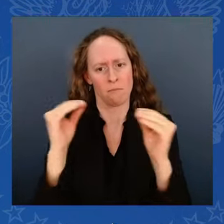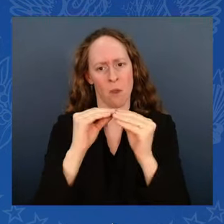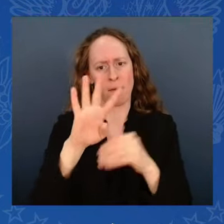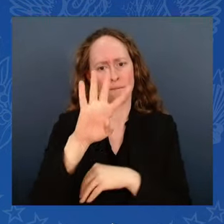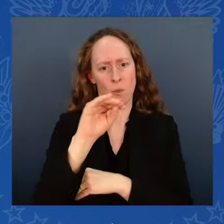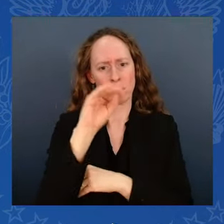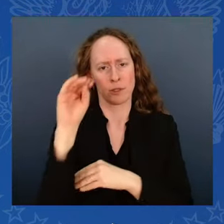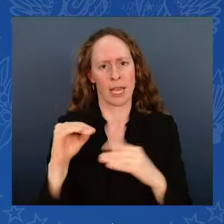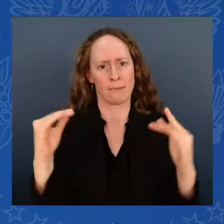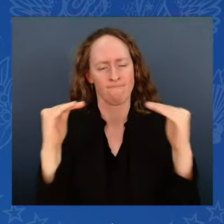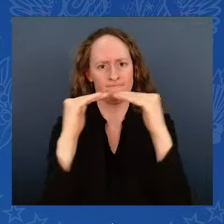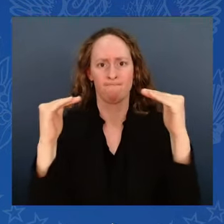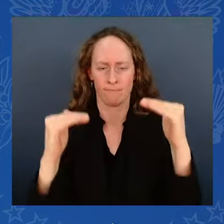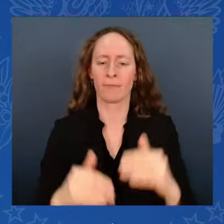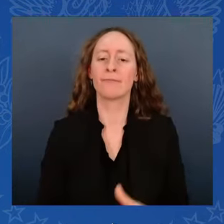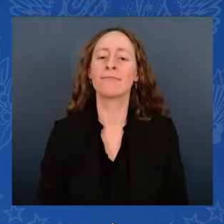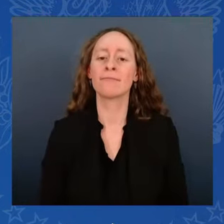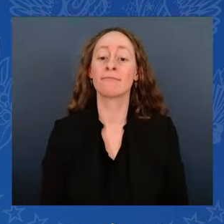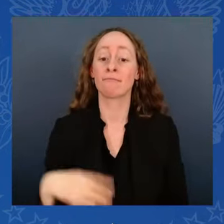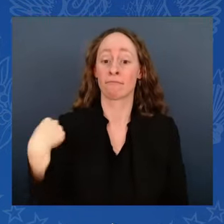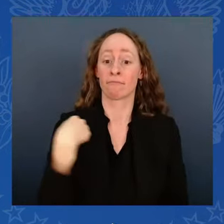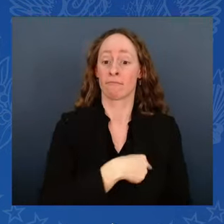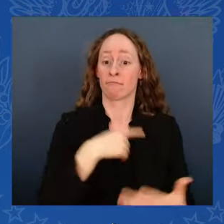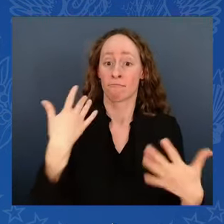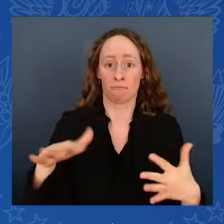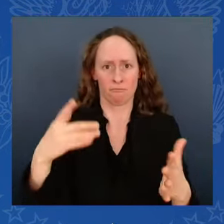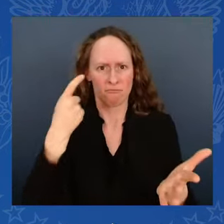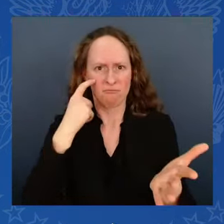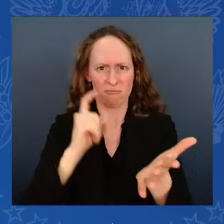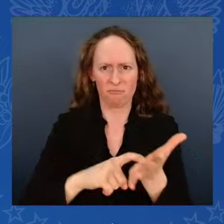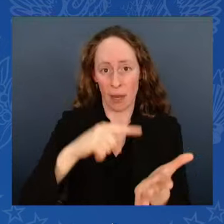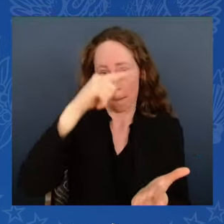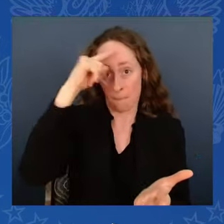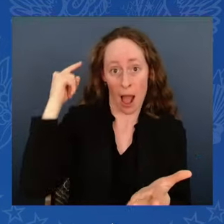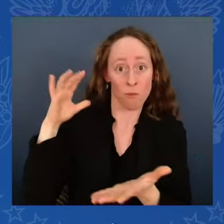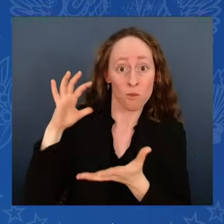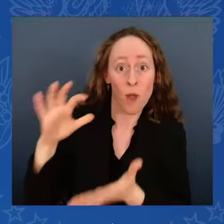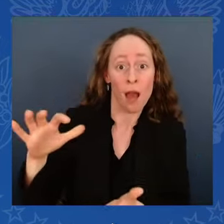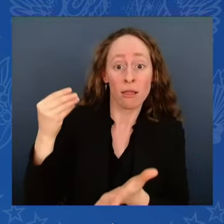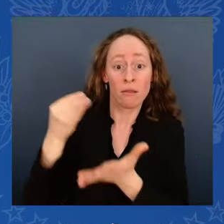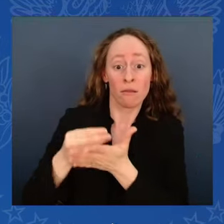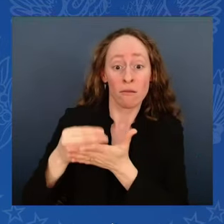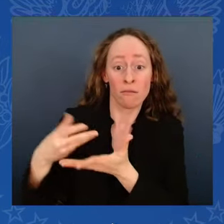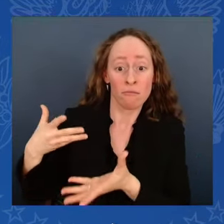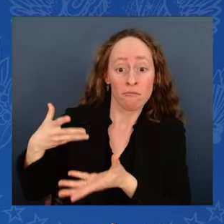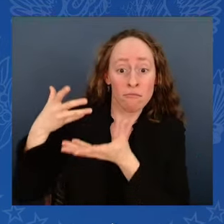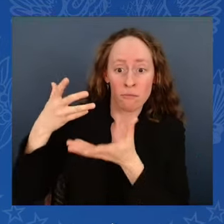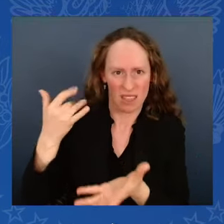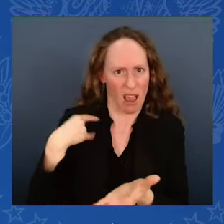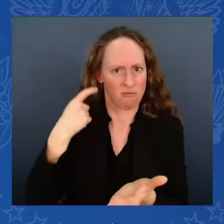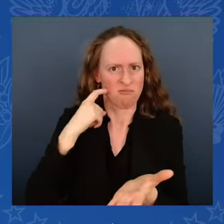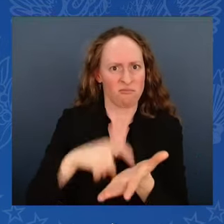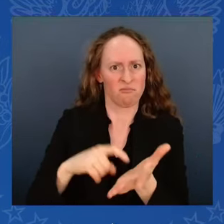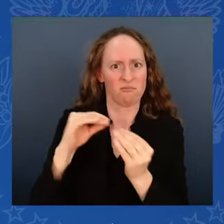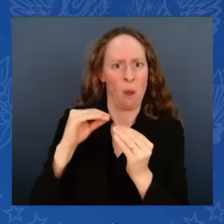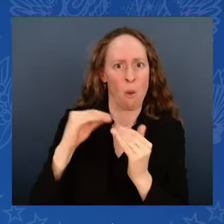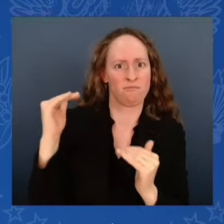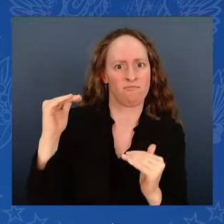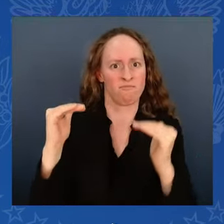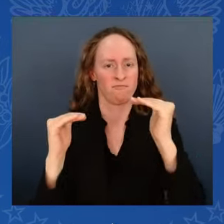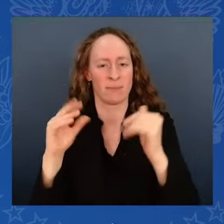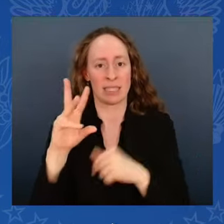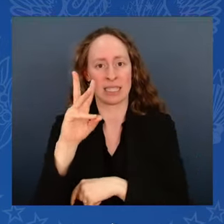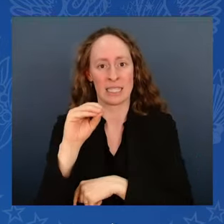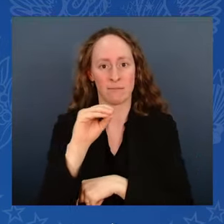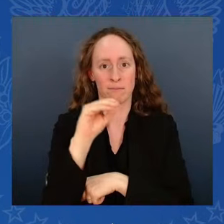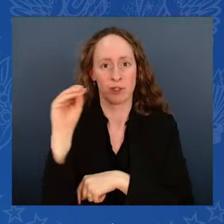60 percent — up 60 percent. And the racial wealth gap has closed the most in 20 years. You know, I